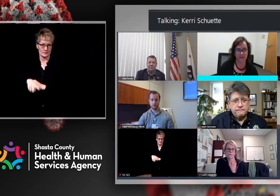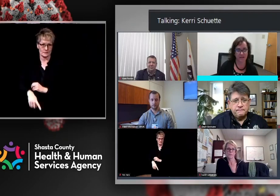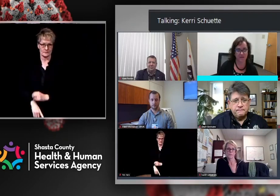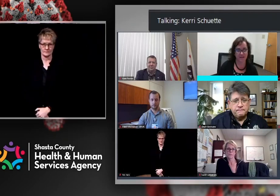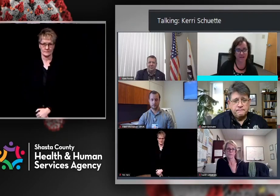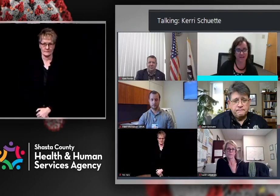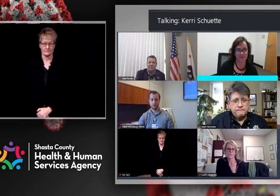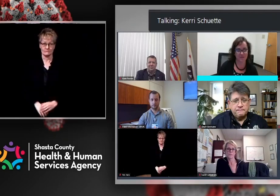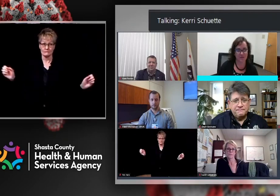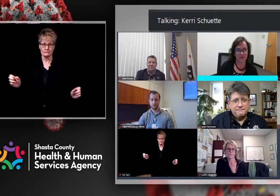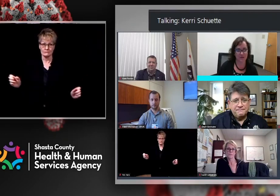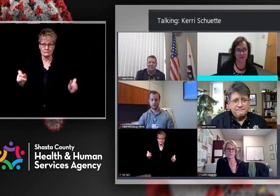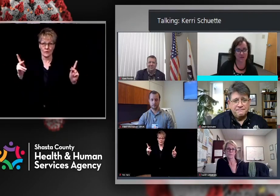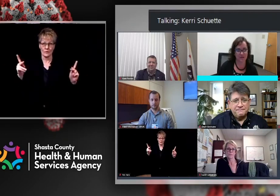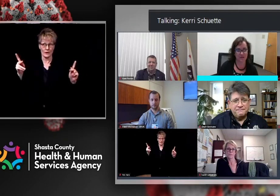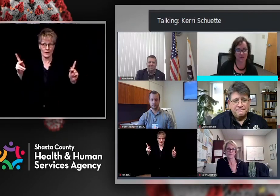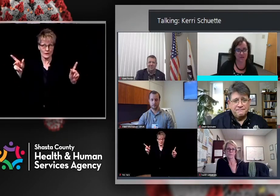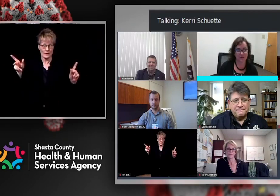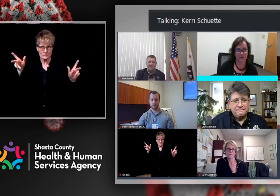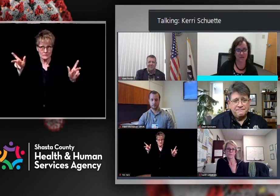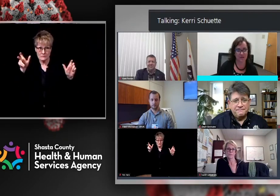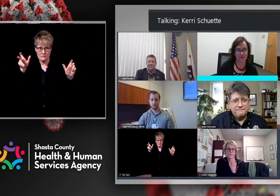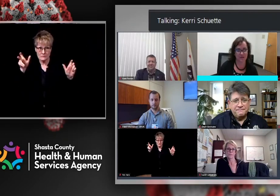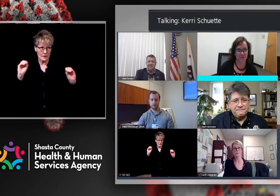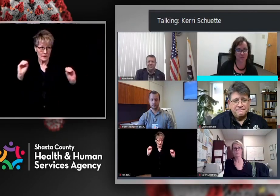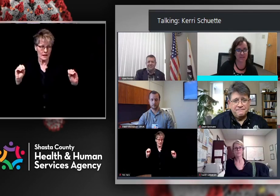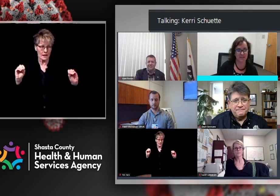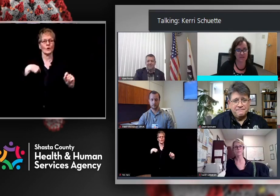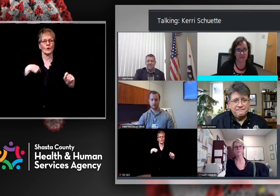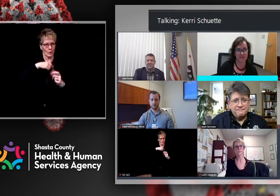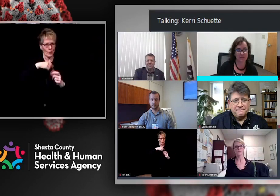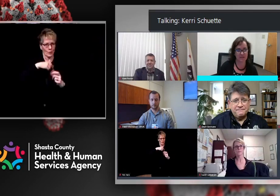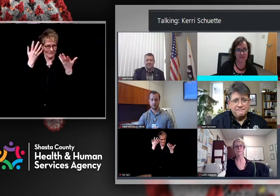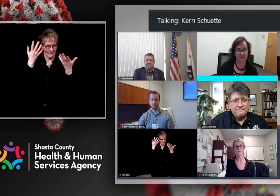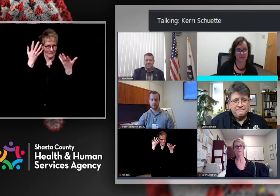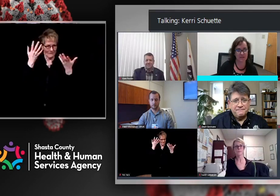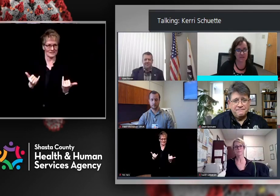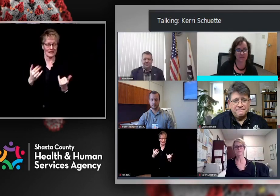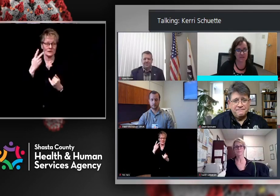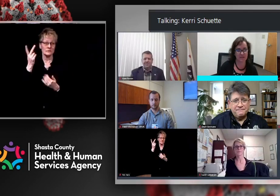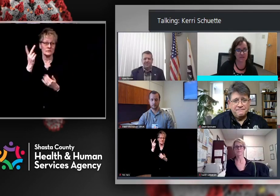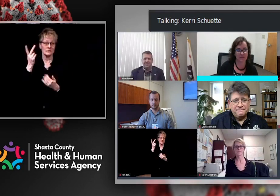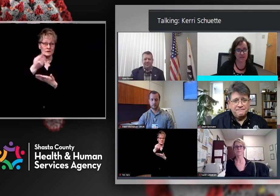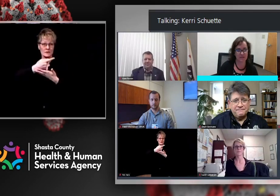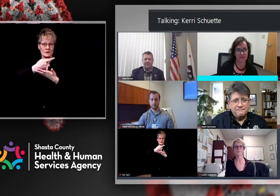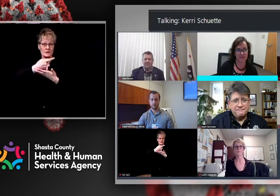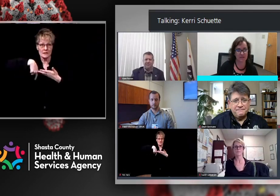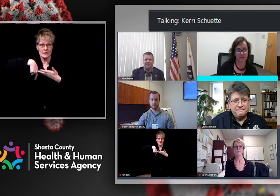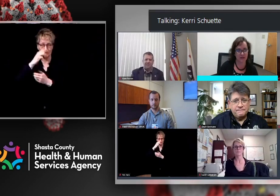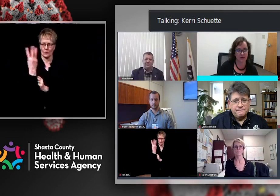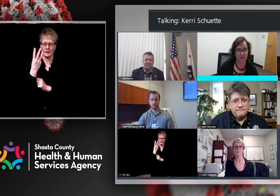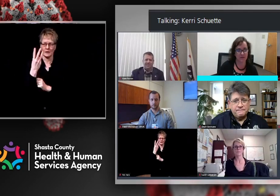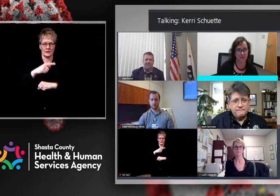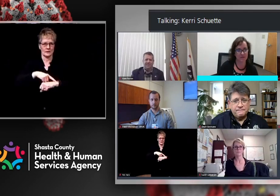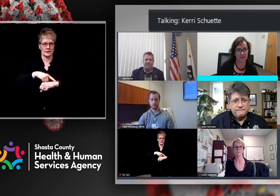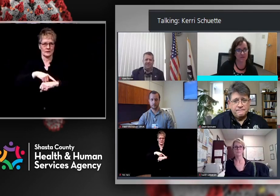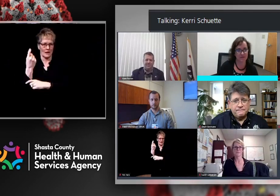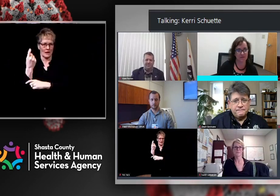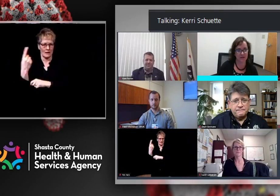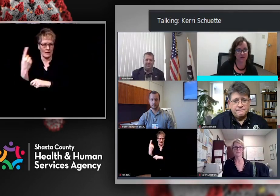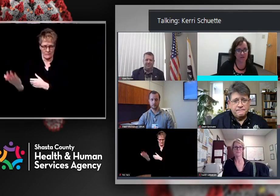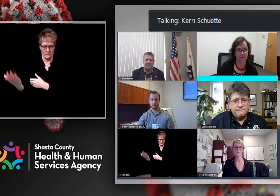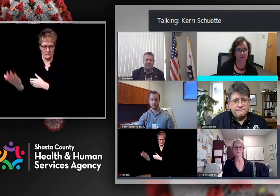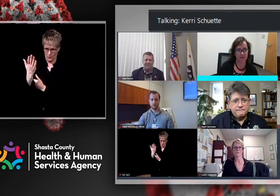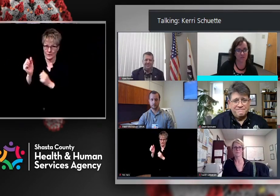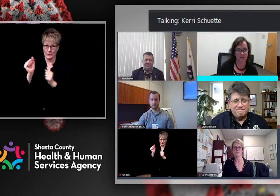Okay. Here and then, we will adjourn for the day and we will see you all again next Wednesday at 11 a.m. Everyone stay safe